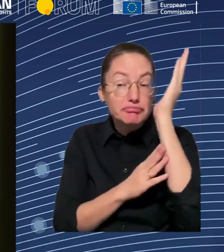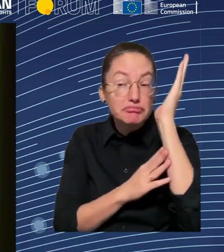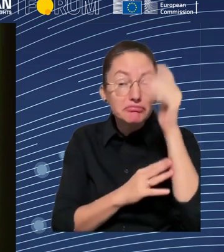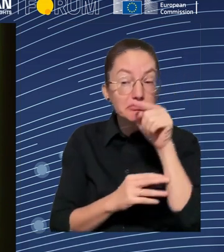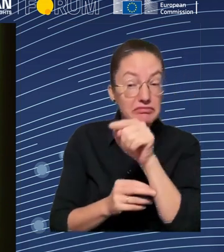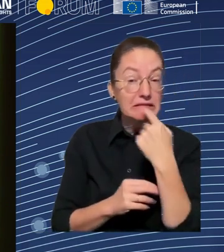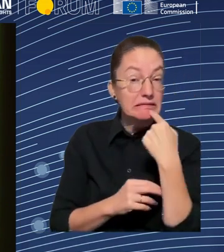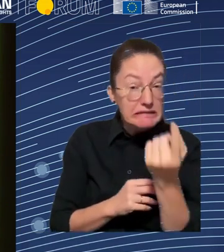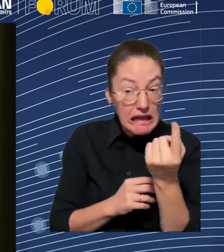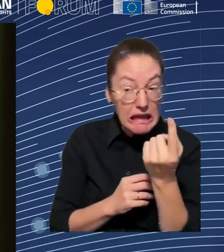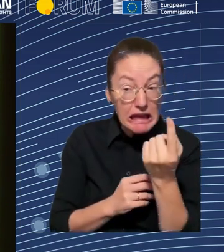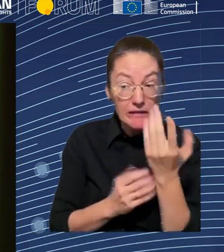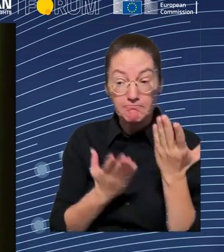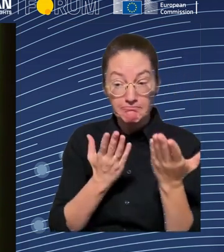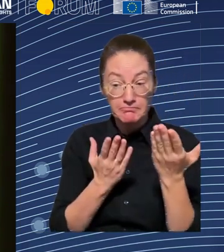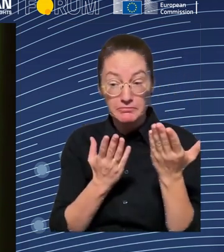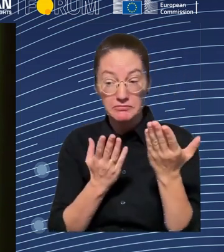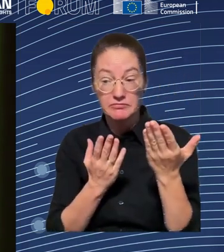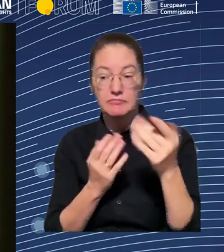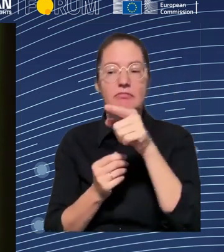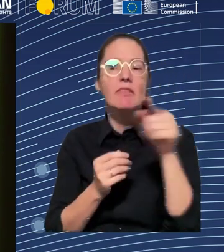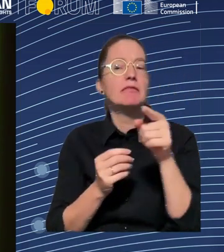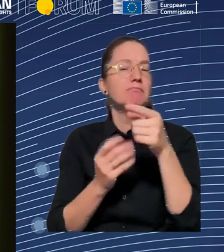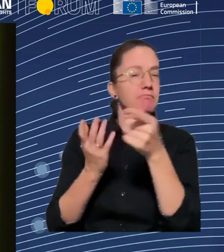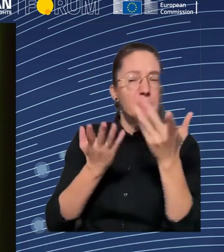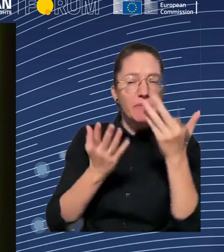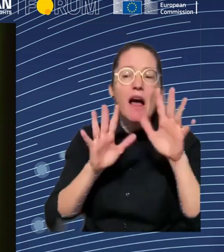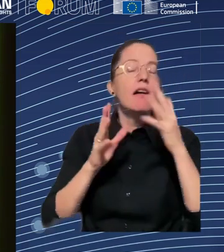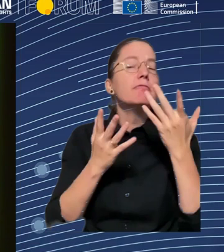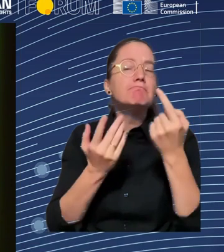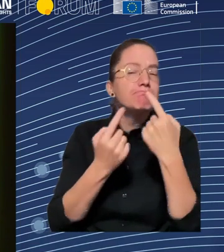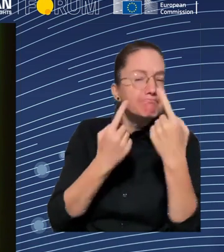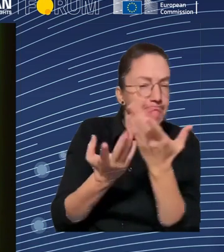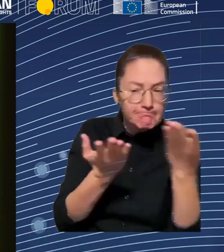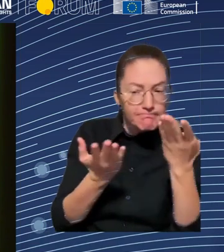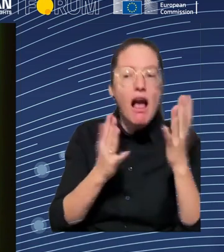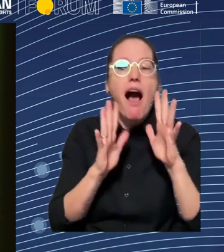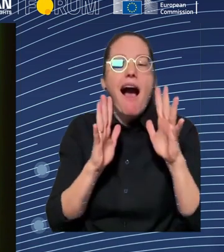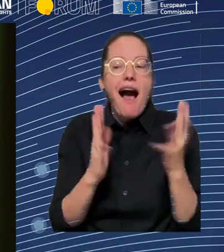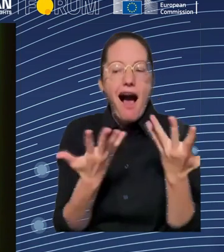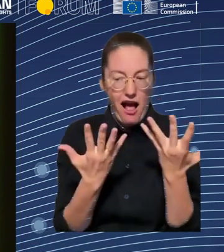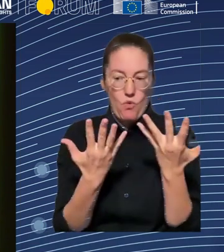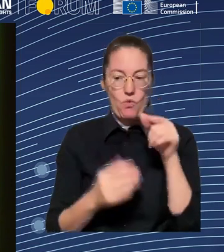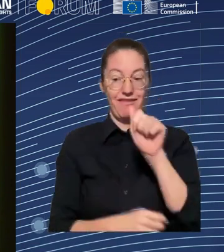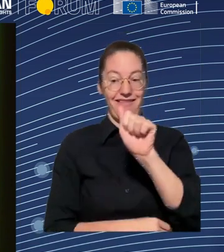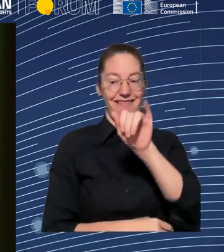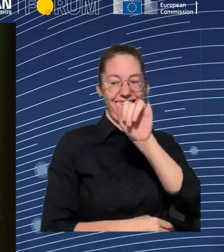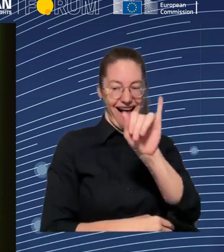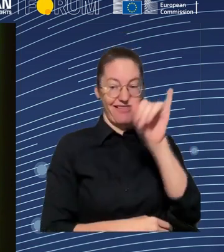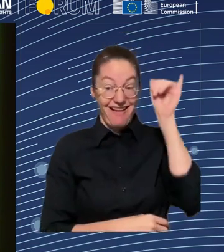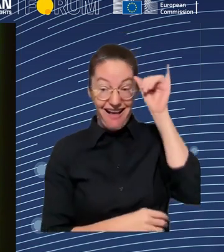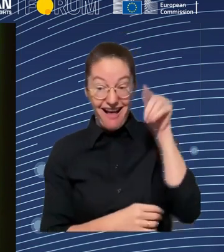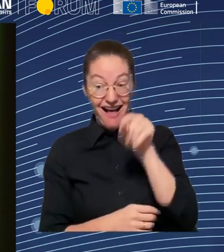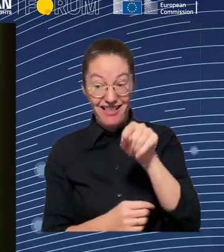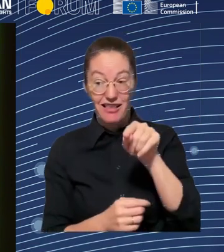not enough, because, as we know, consultation is one thing. But, in some countries, have also participation rights,